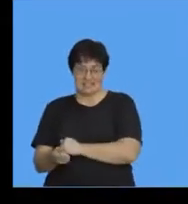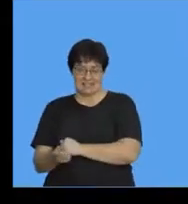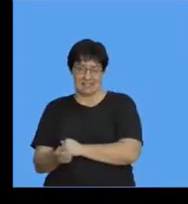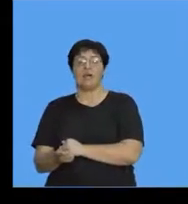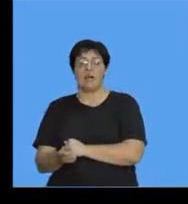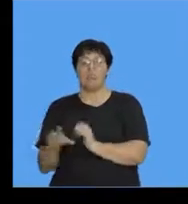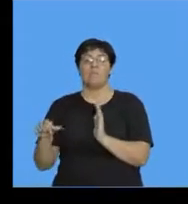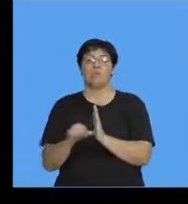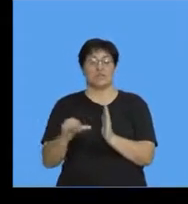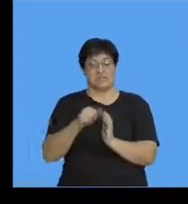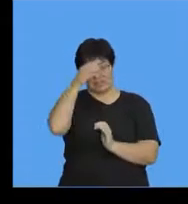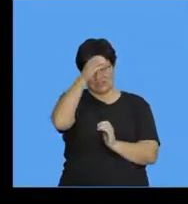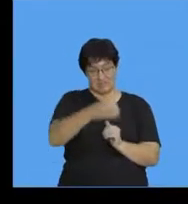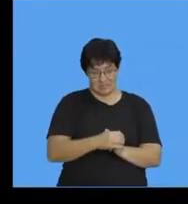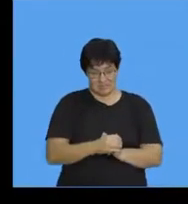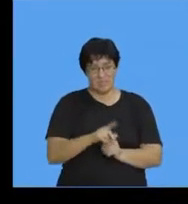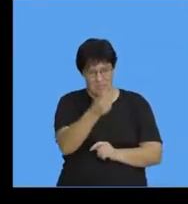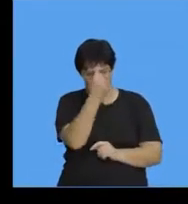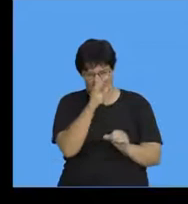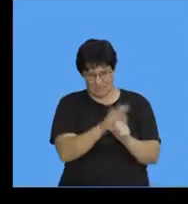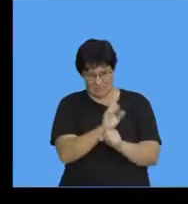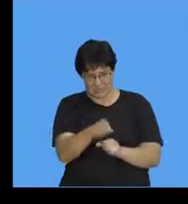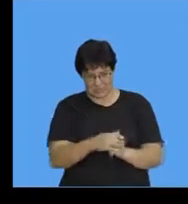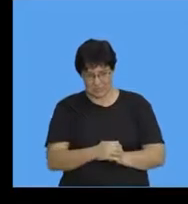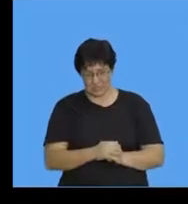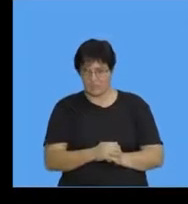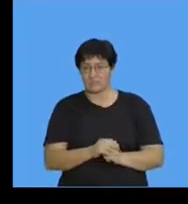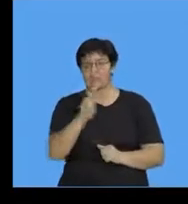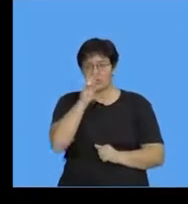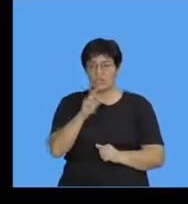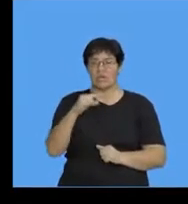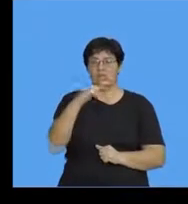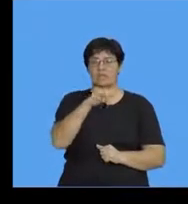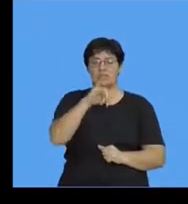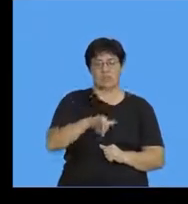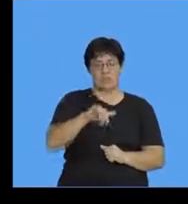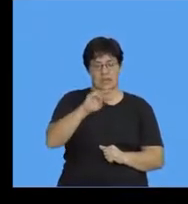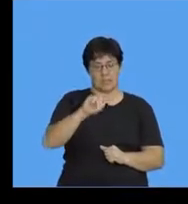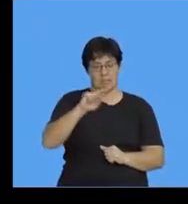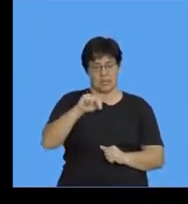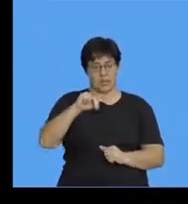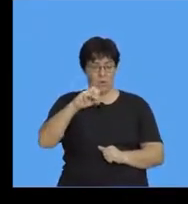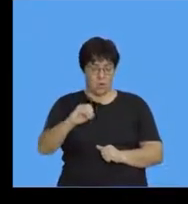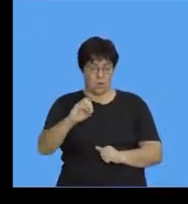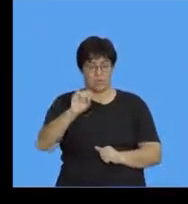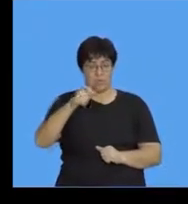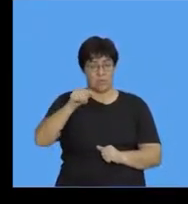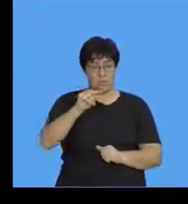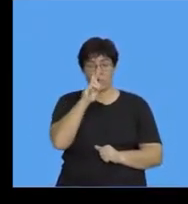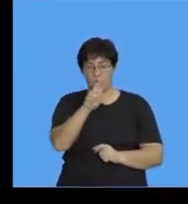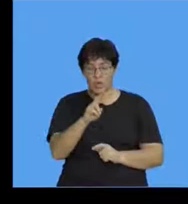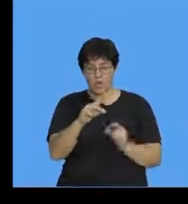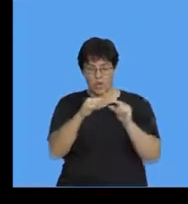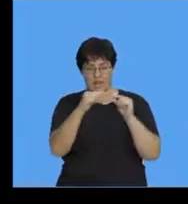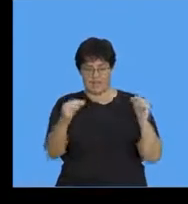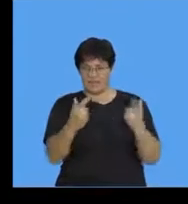that is a really important concept for you to understand okay guys look at gymnosperms we're going to look at the pine needle